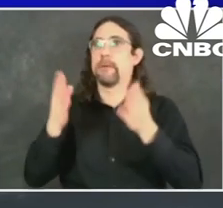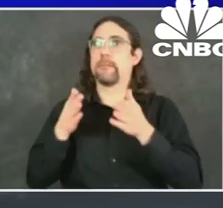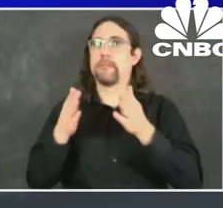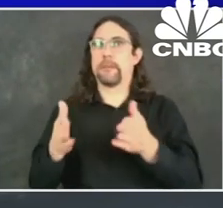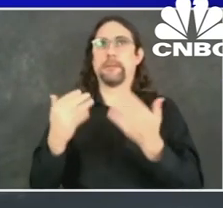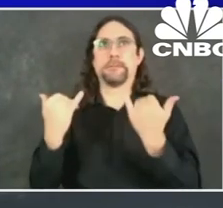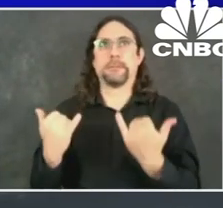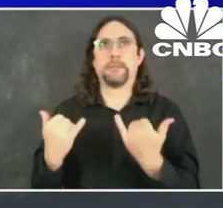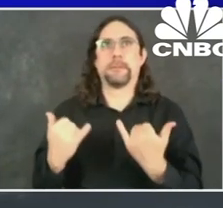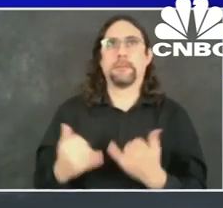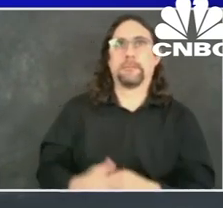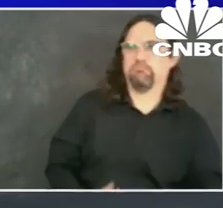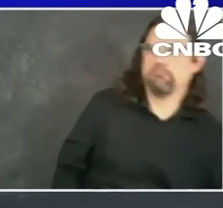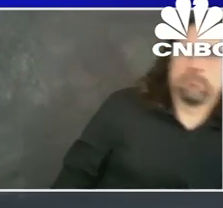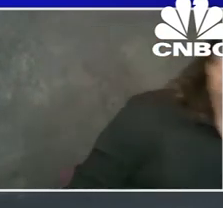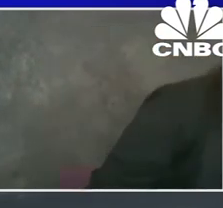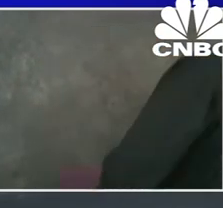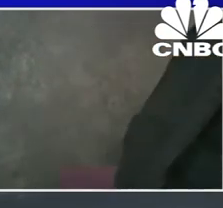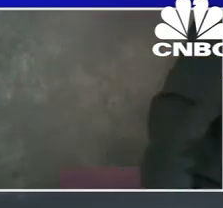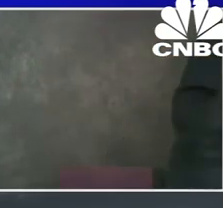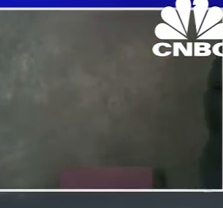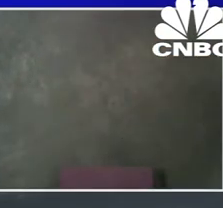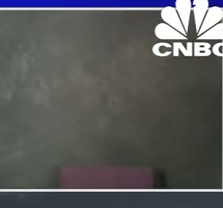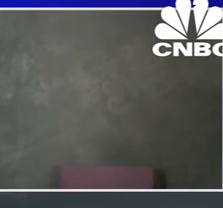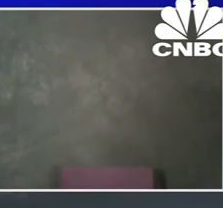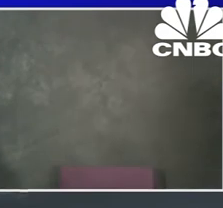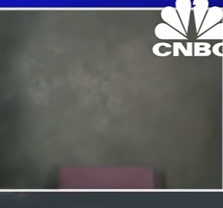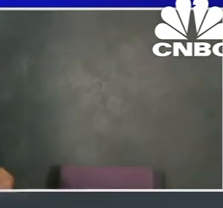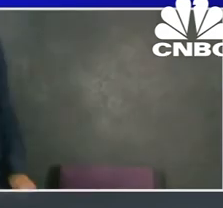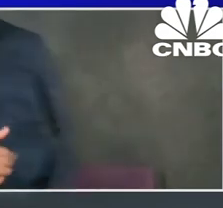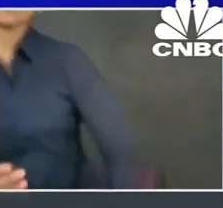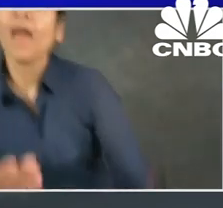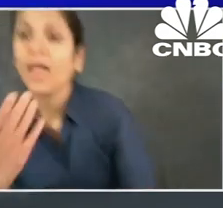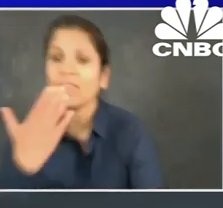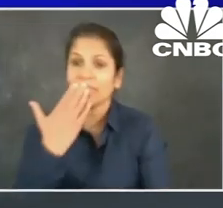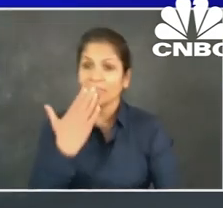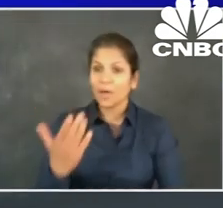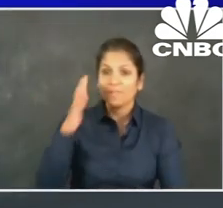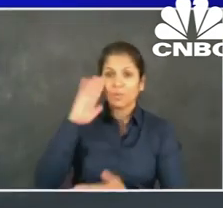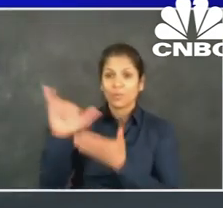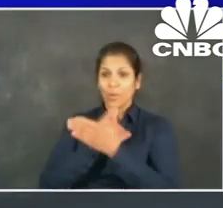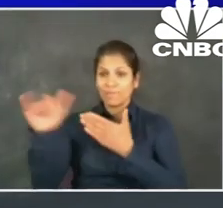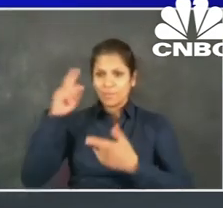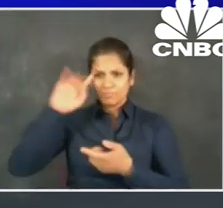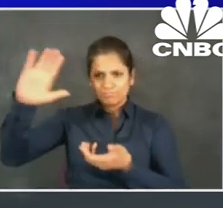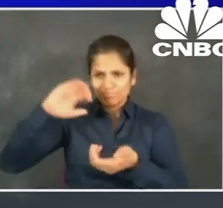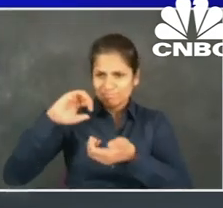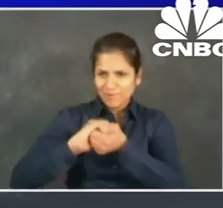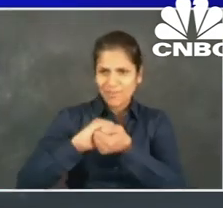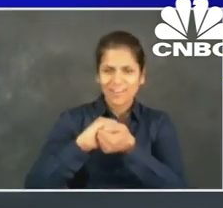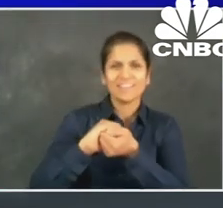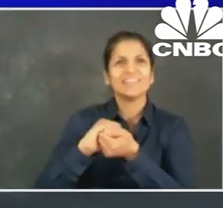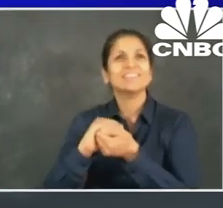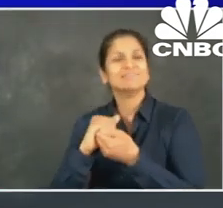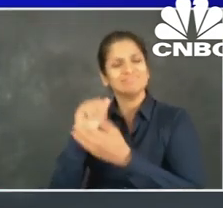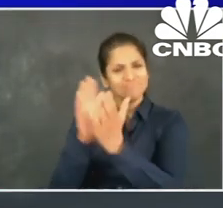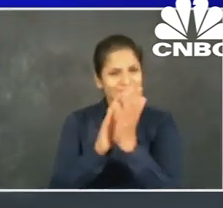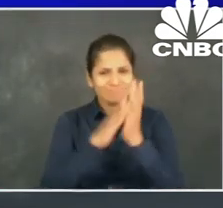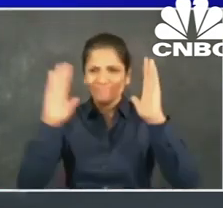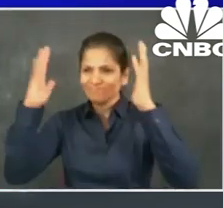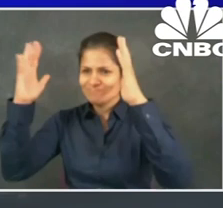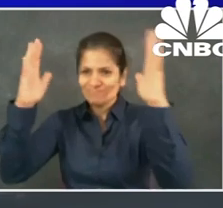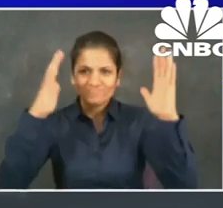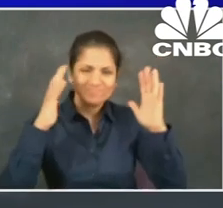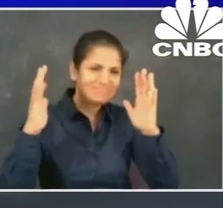It's been worked on not just with the Council, but with, of course, the NYPD and Department of Transportation. The open streets